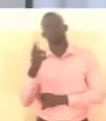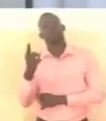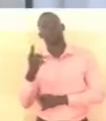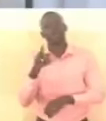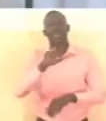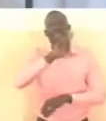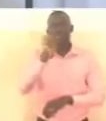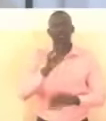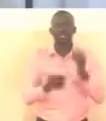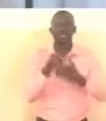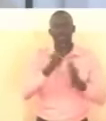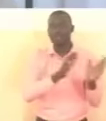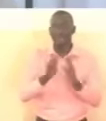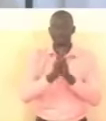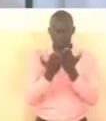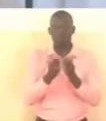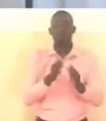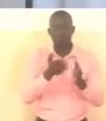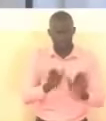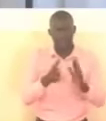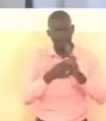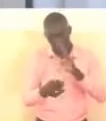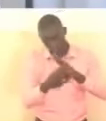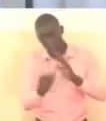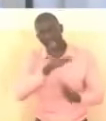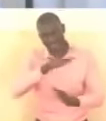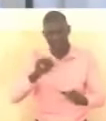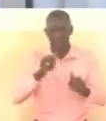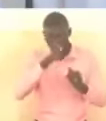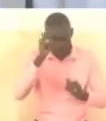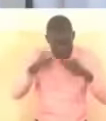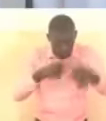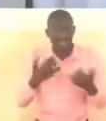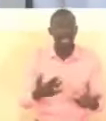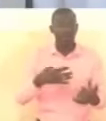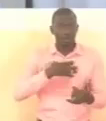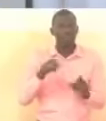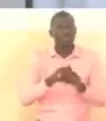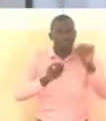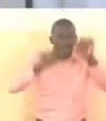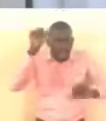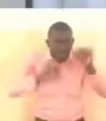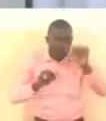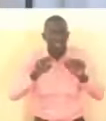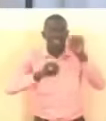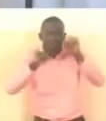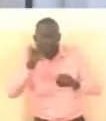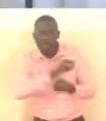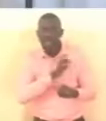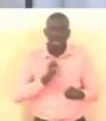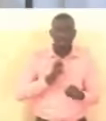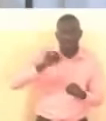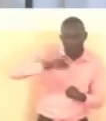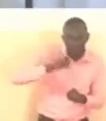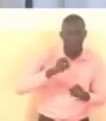we now have to begin a stock taking process to assess and evaluate our performance so far